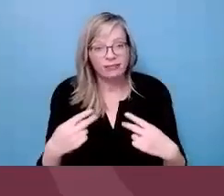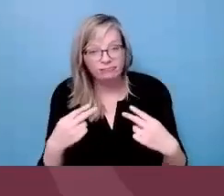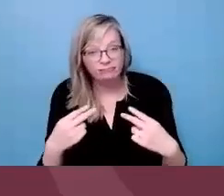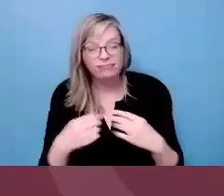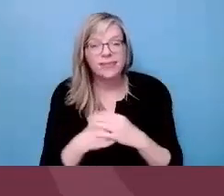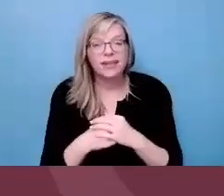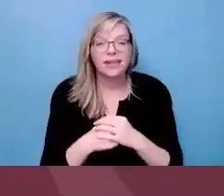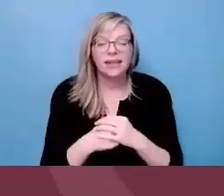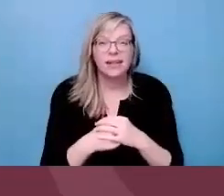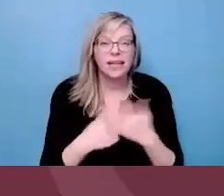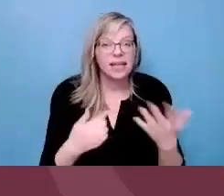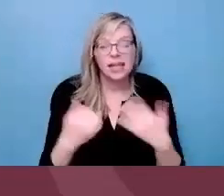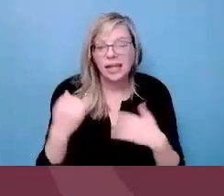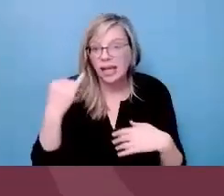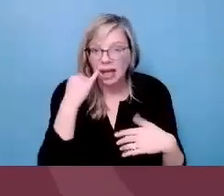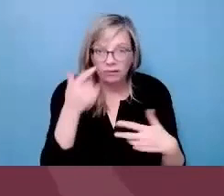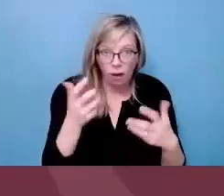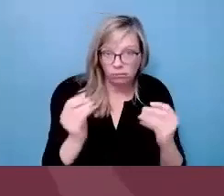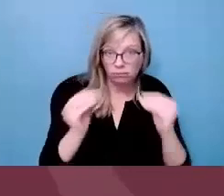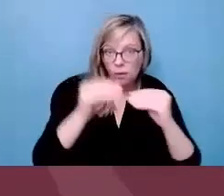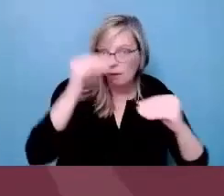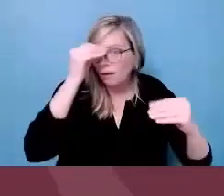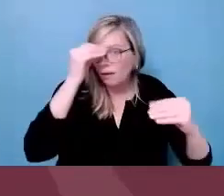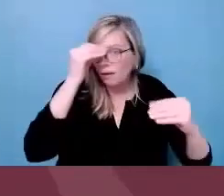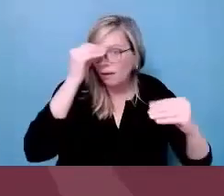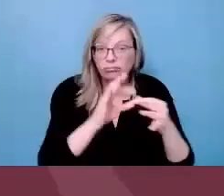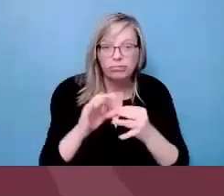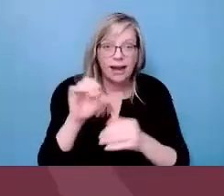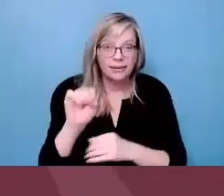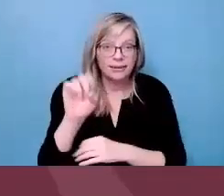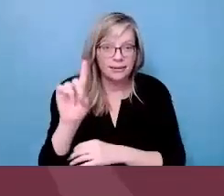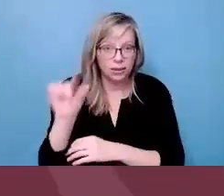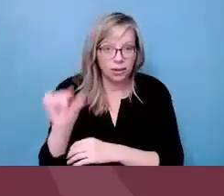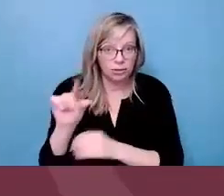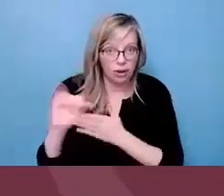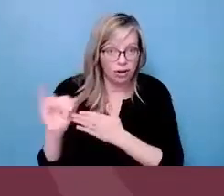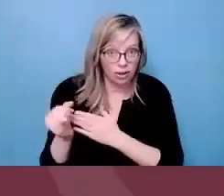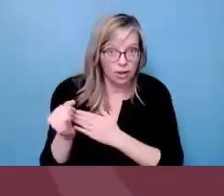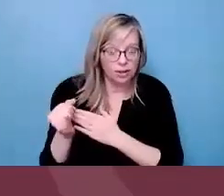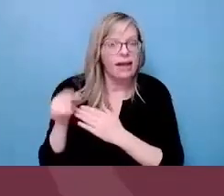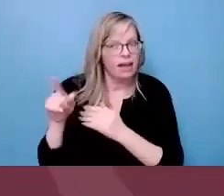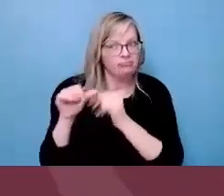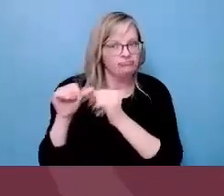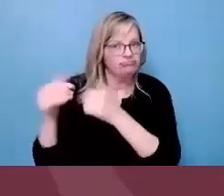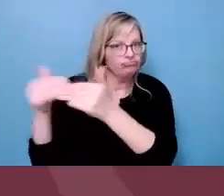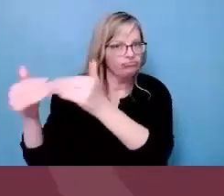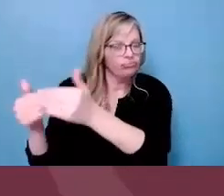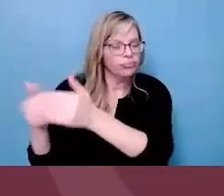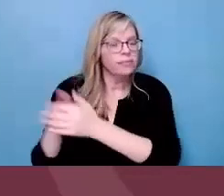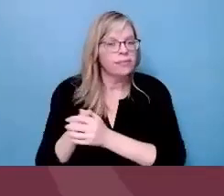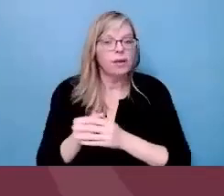session. Thank you. If you would like any more information about the SDG project, it's very it's very much ongoing.